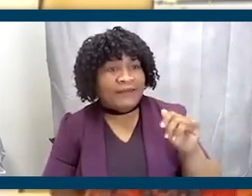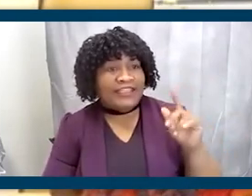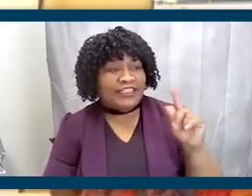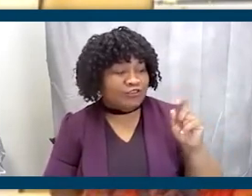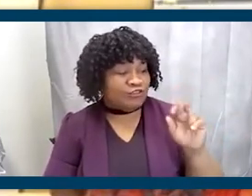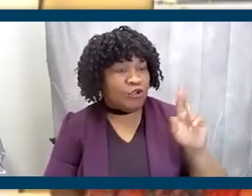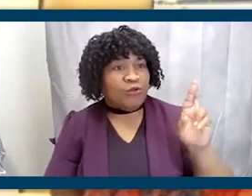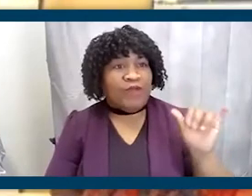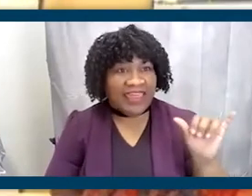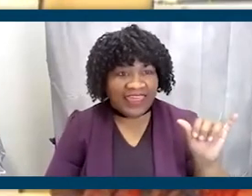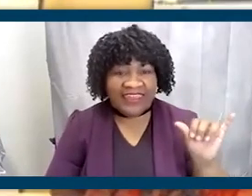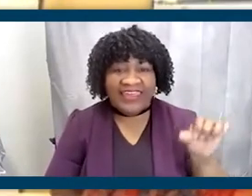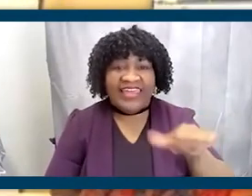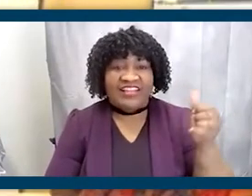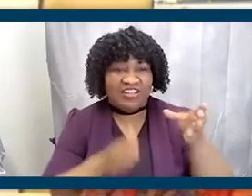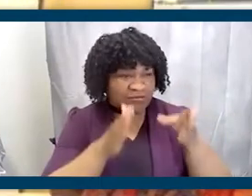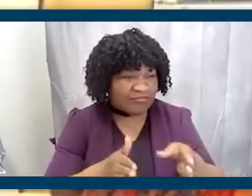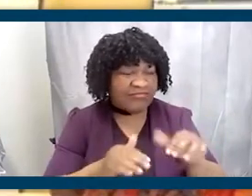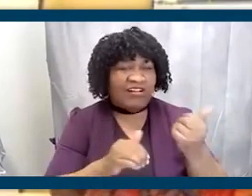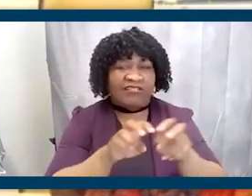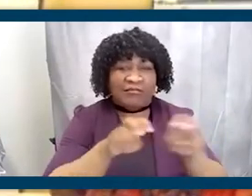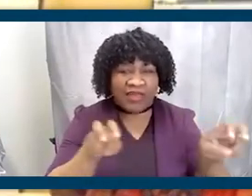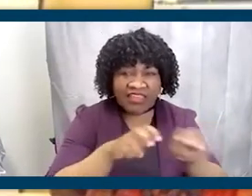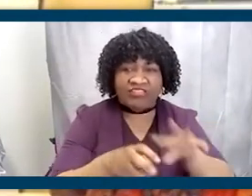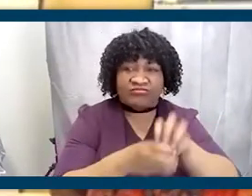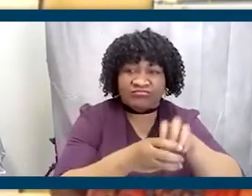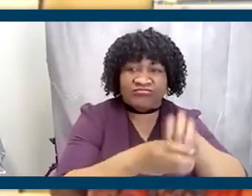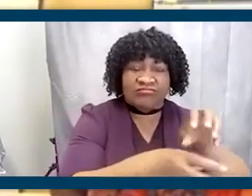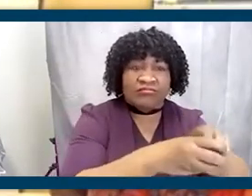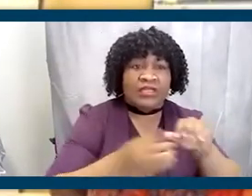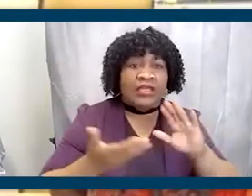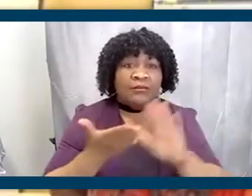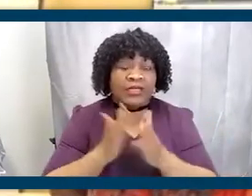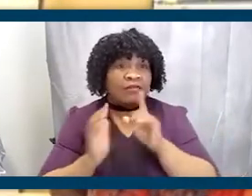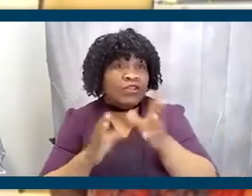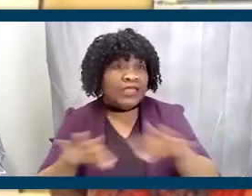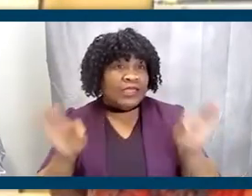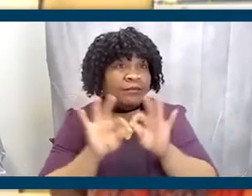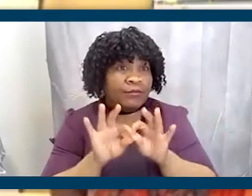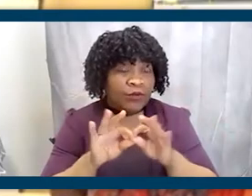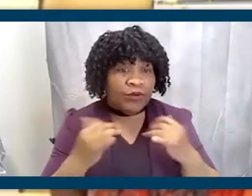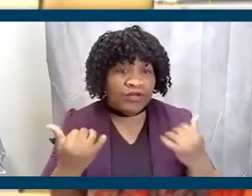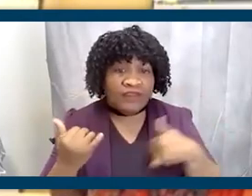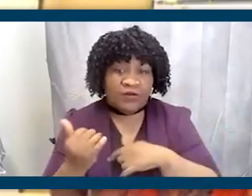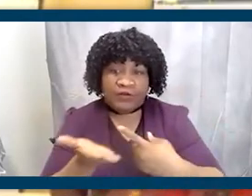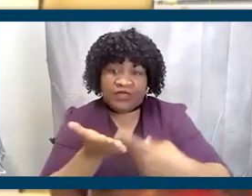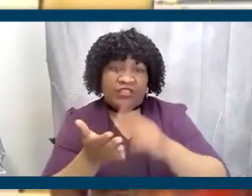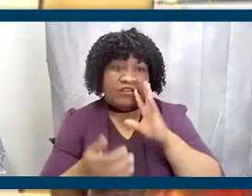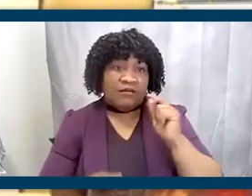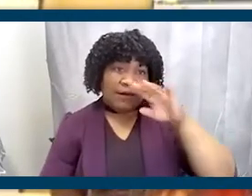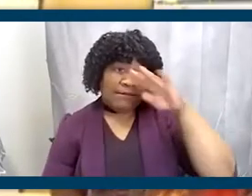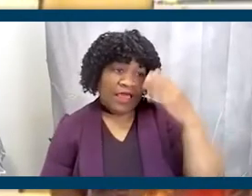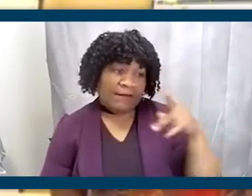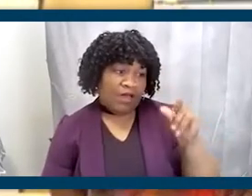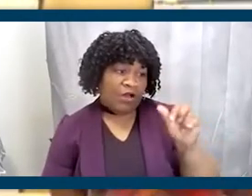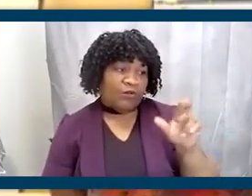fact, uh, on a personal level and panels and things of that nature. And so it becomes important that, um, you know, that when we talk about Black Power and